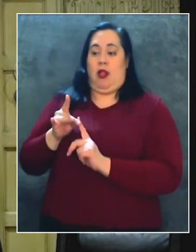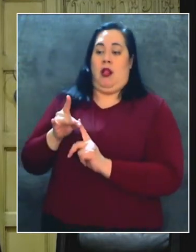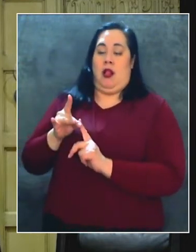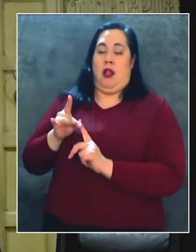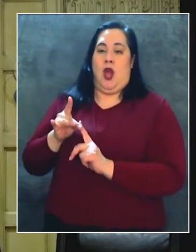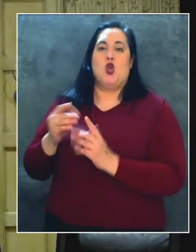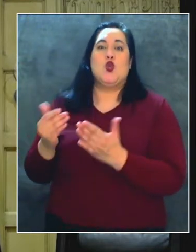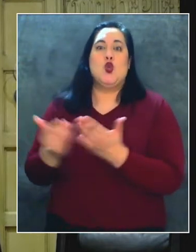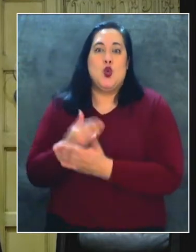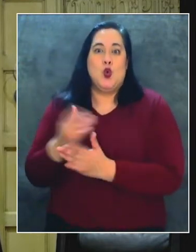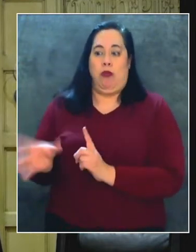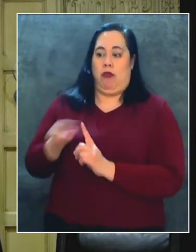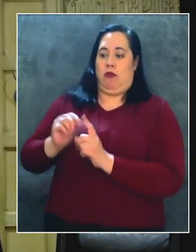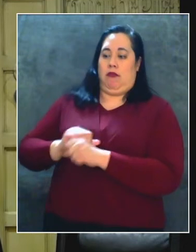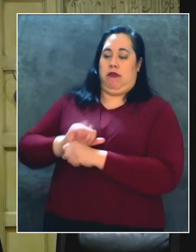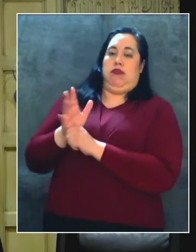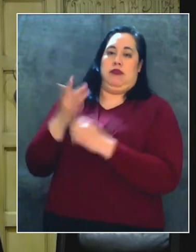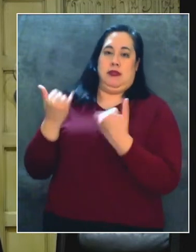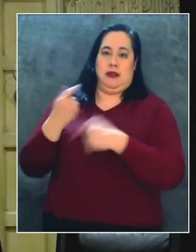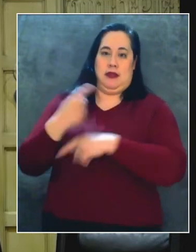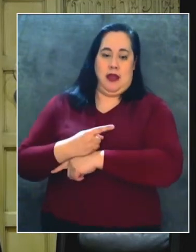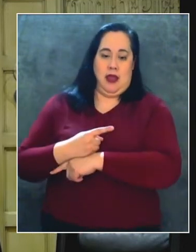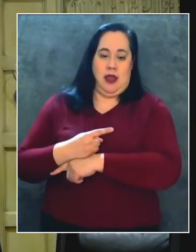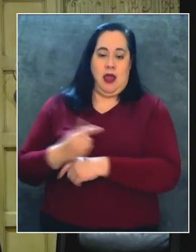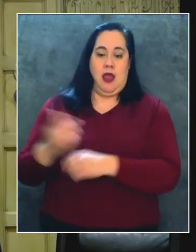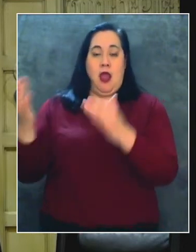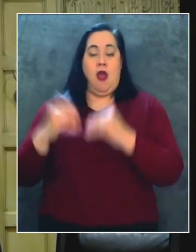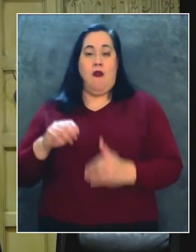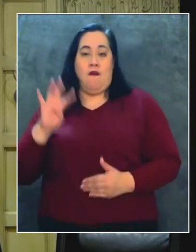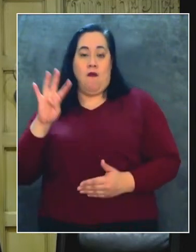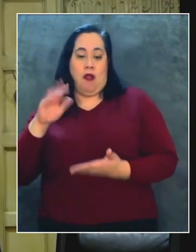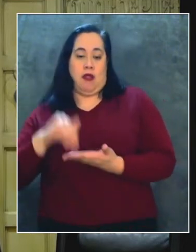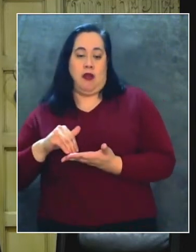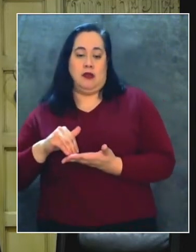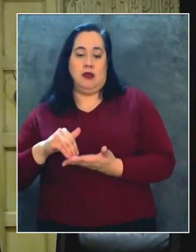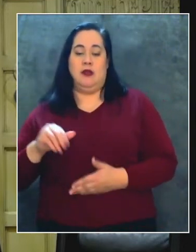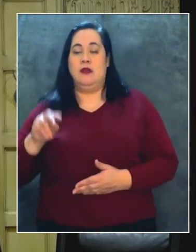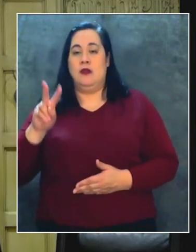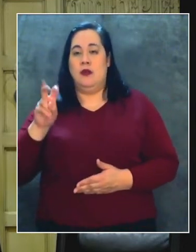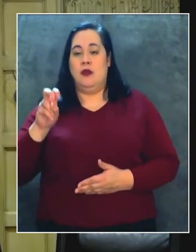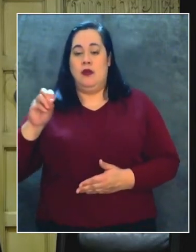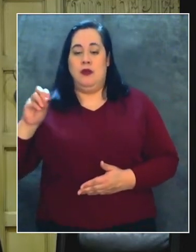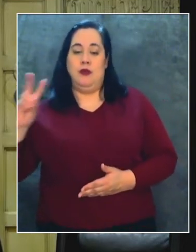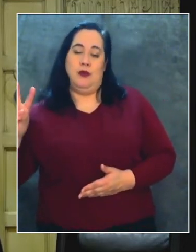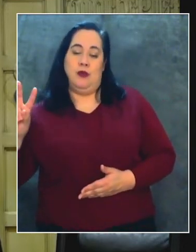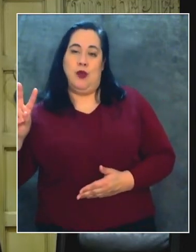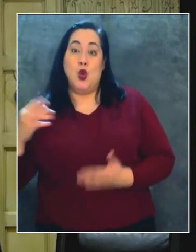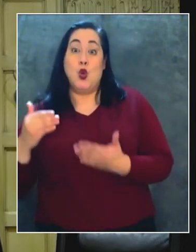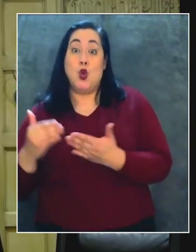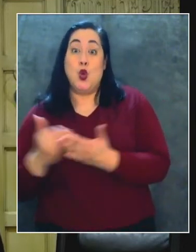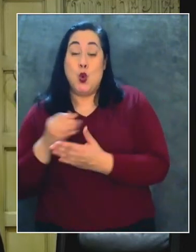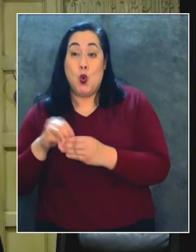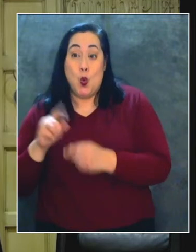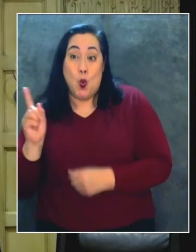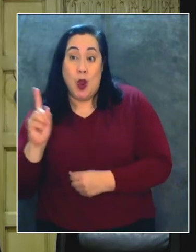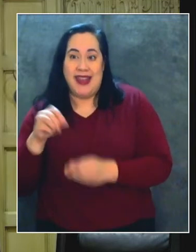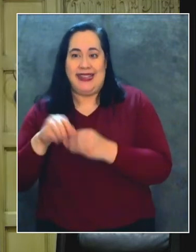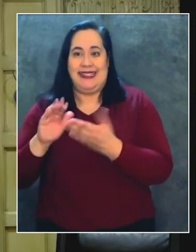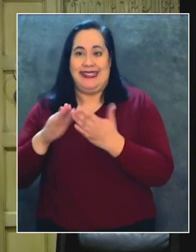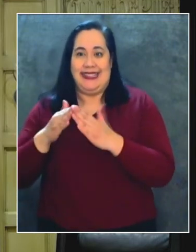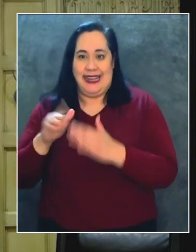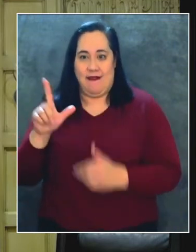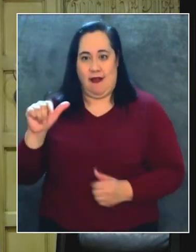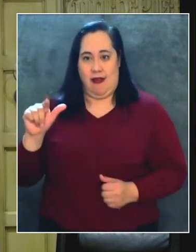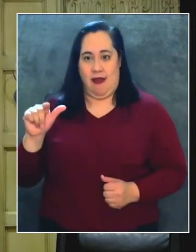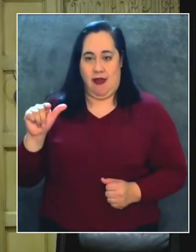el Condado de Los Ángeles. Y 4,202 de los nuevos casos están en la ciudad de Los